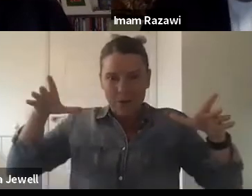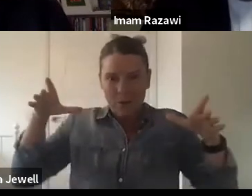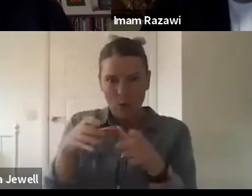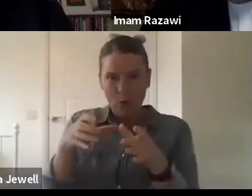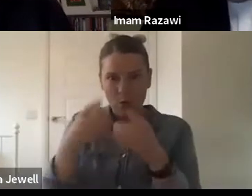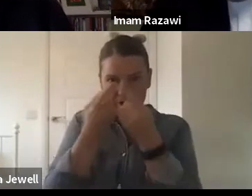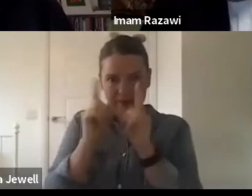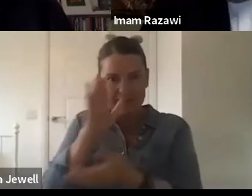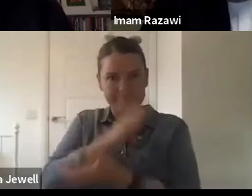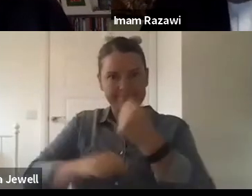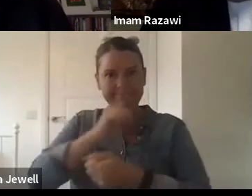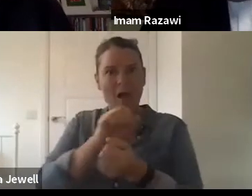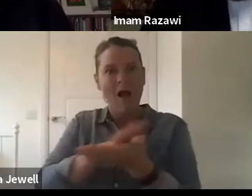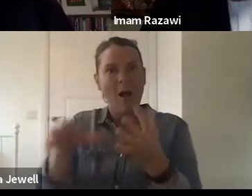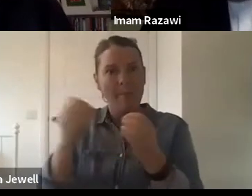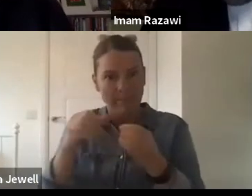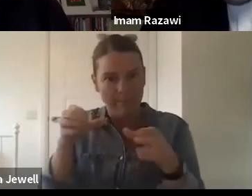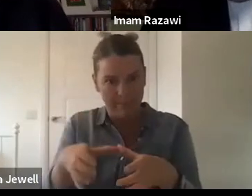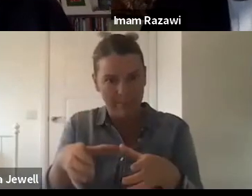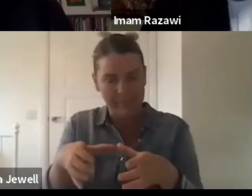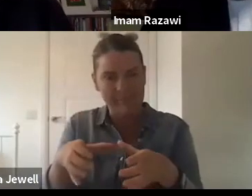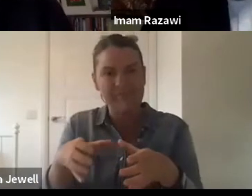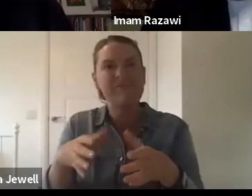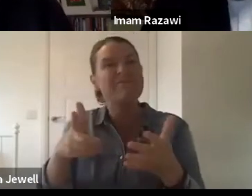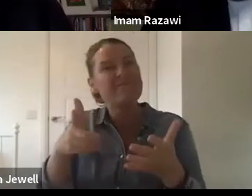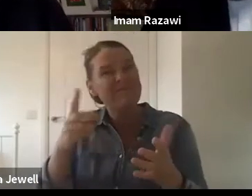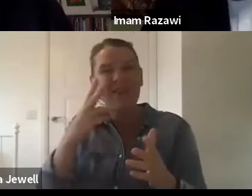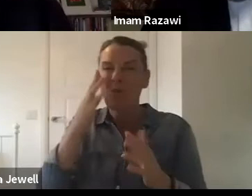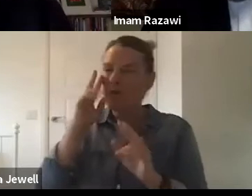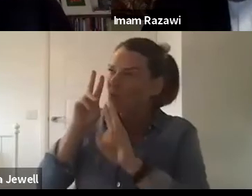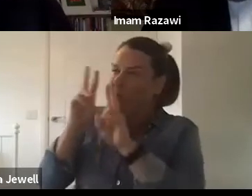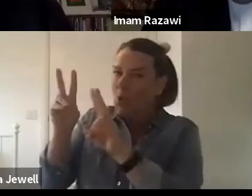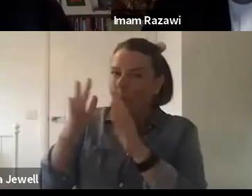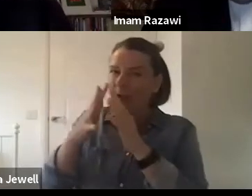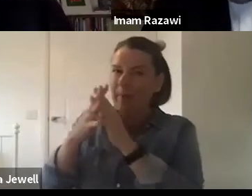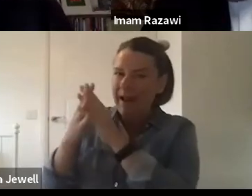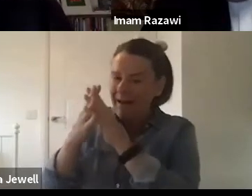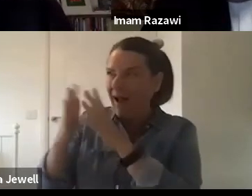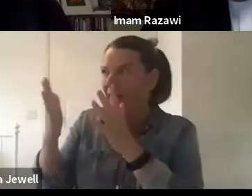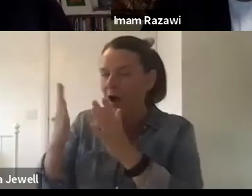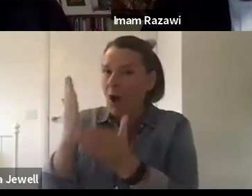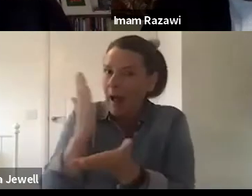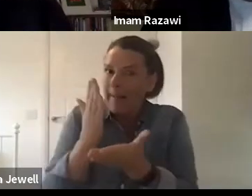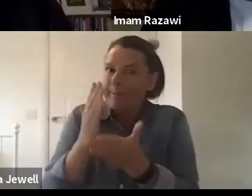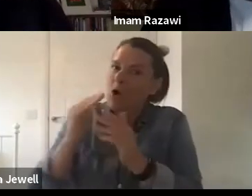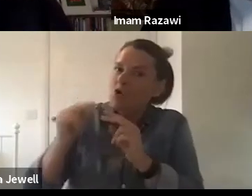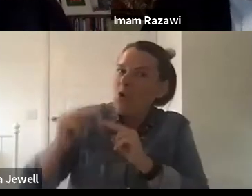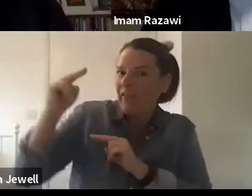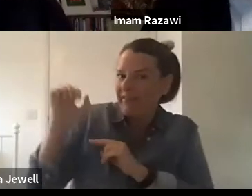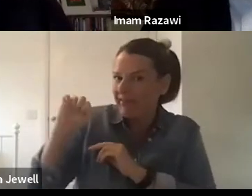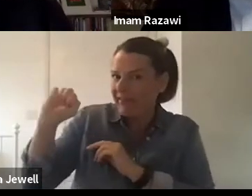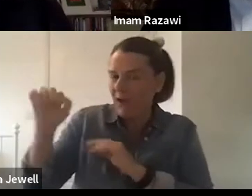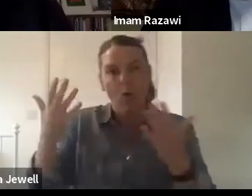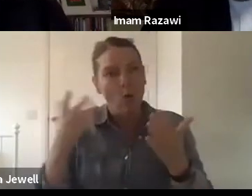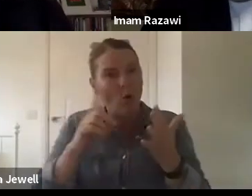this, especially I find within parts of North America, and at least in the United Kingdom, what's happened is that we've seen a rise in xenophobia